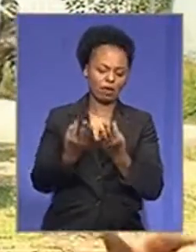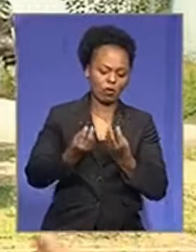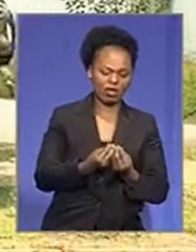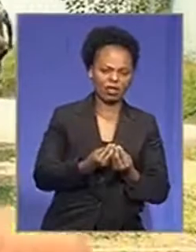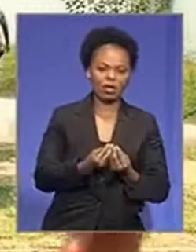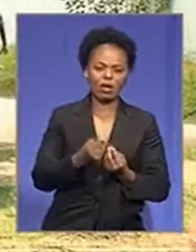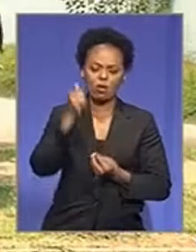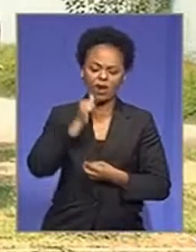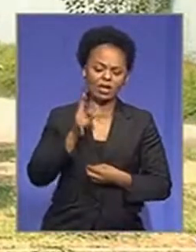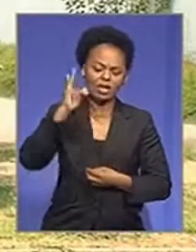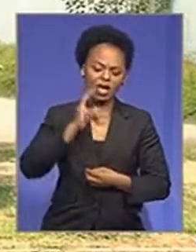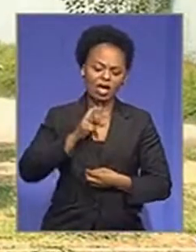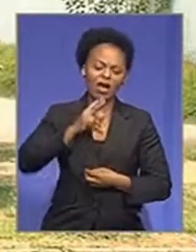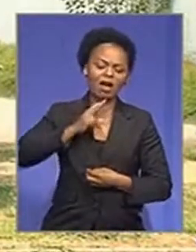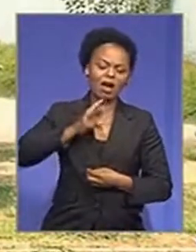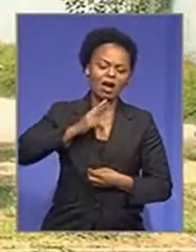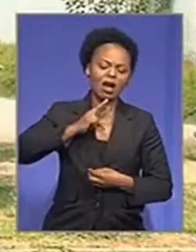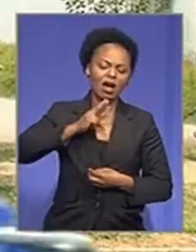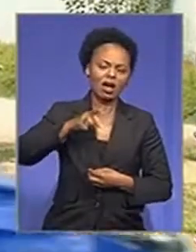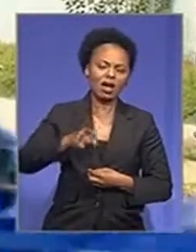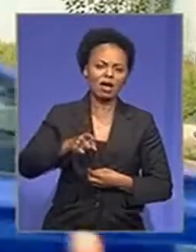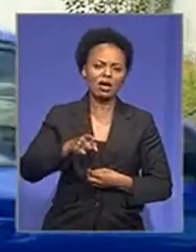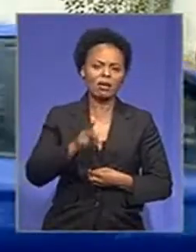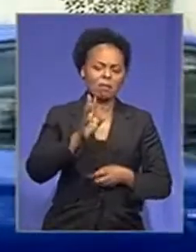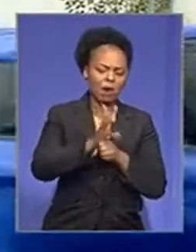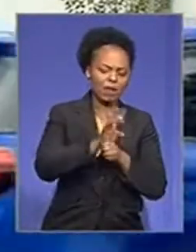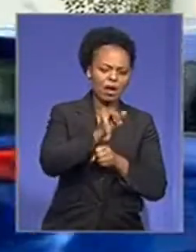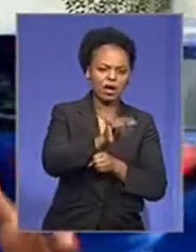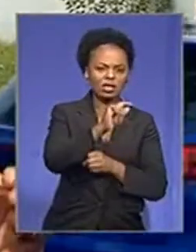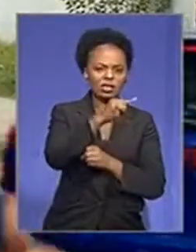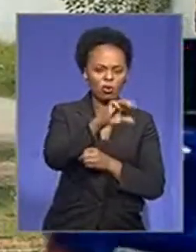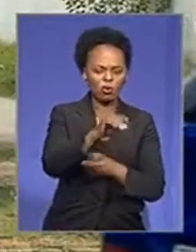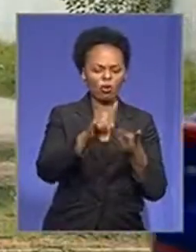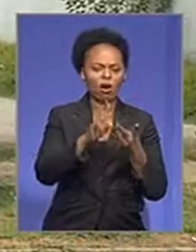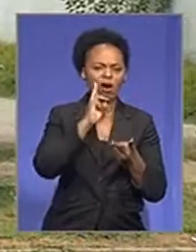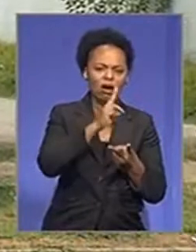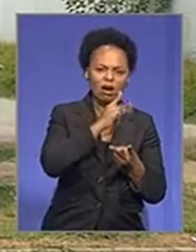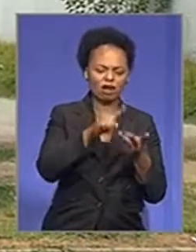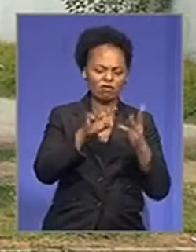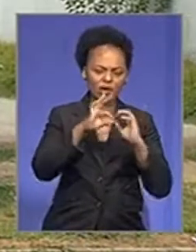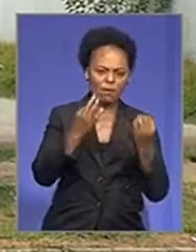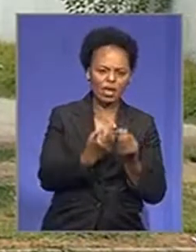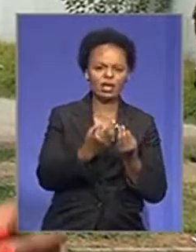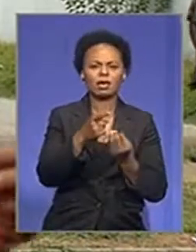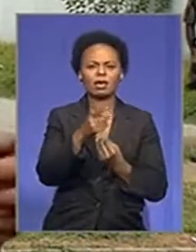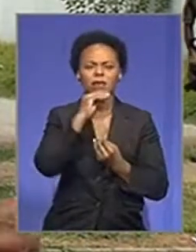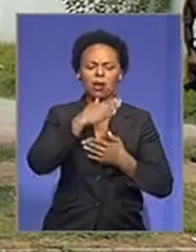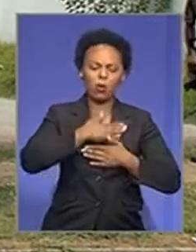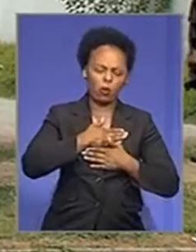scream and that sigh of relief from Tsikho Fatso's mother and the uncle and the whole family was just a sign and a confirmation to me that